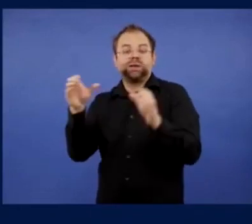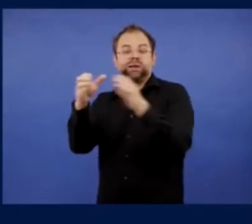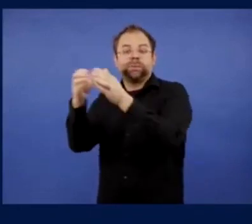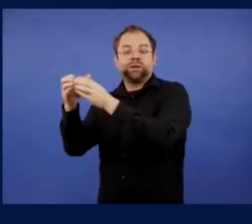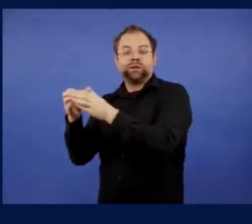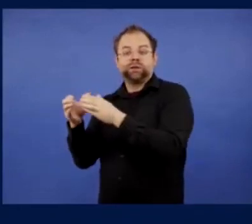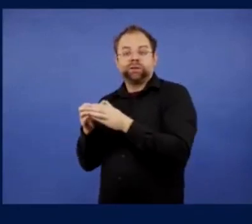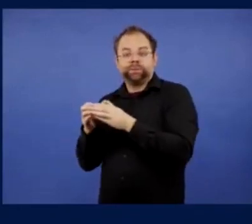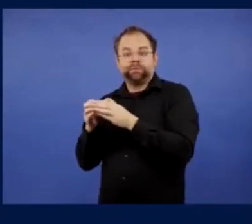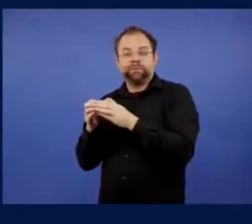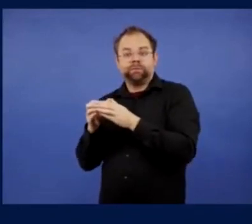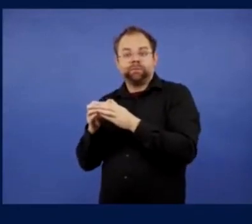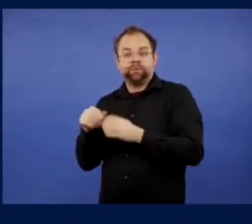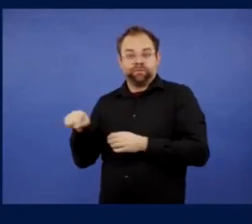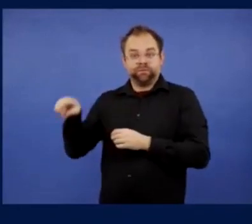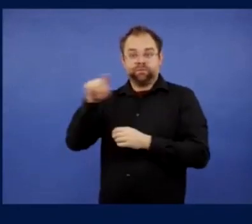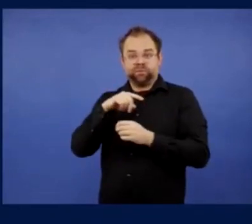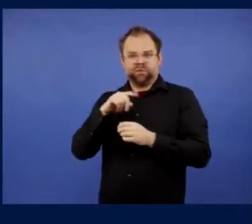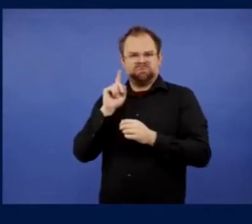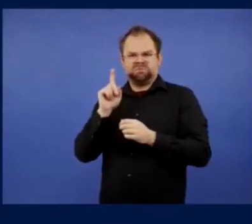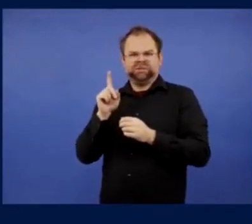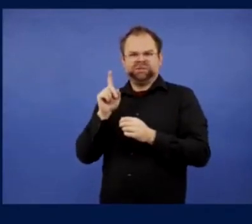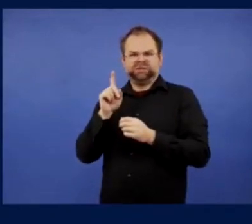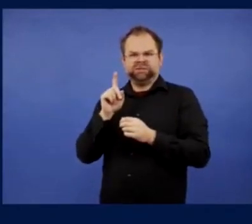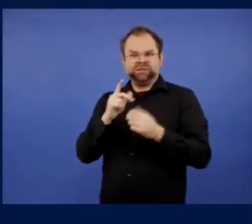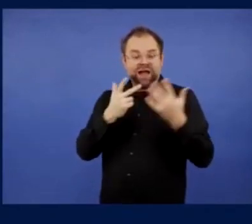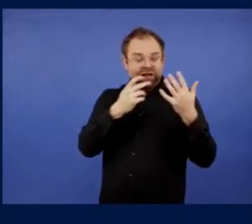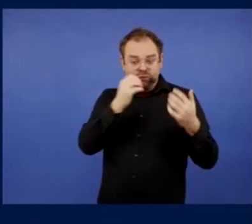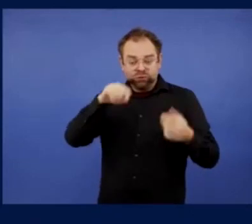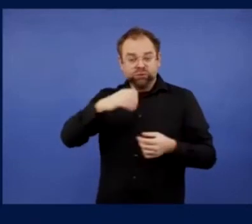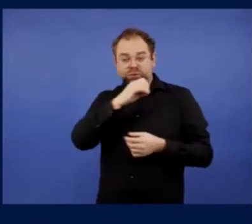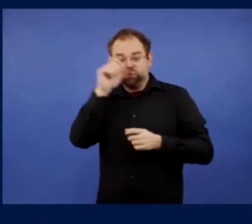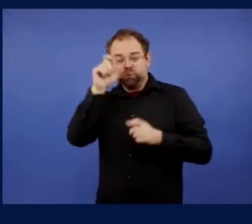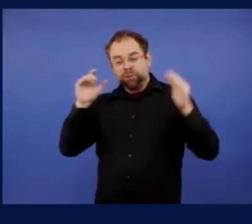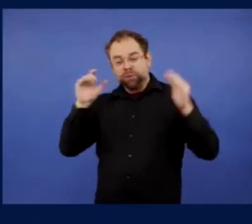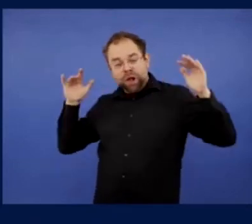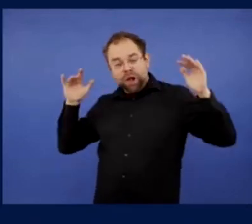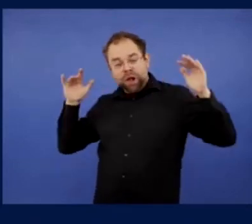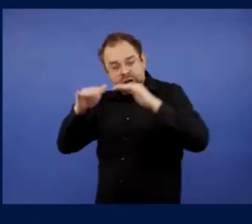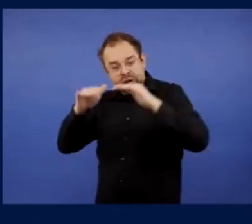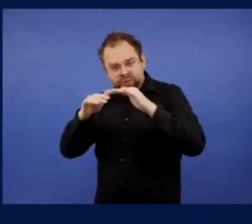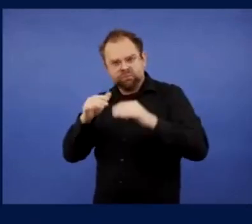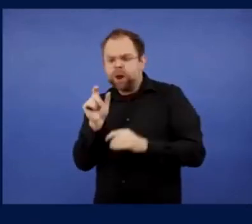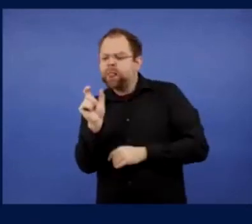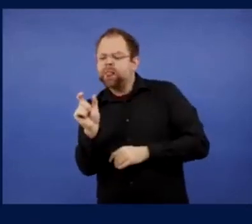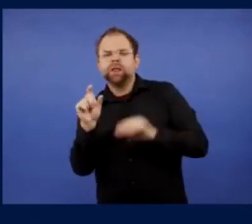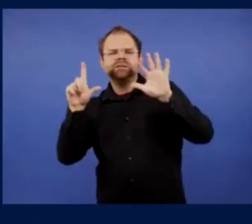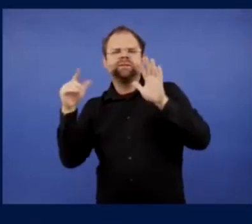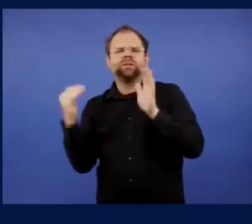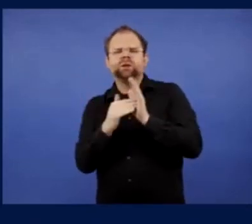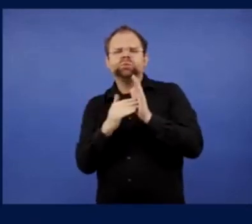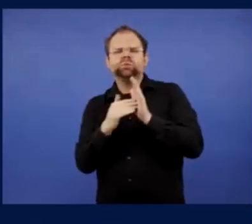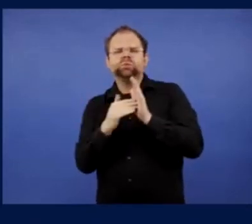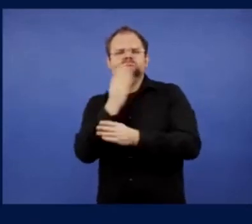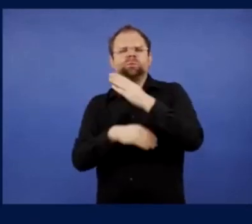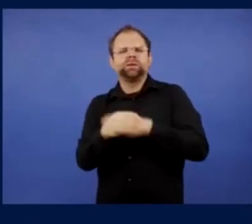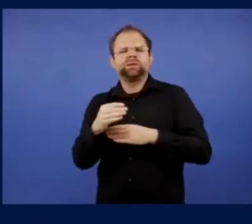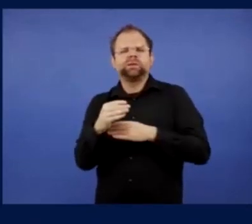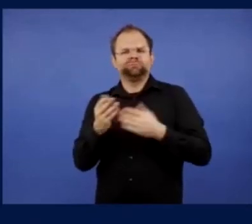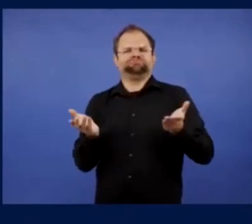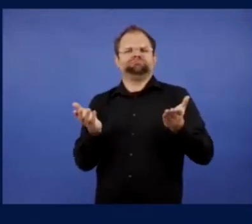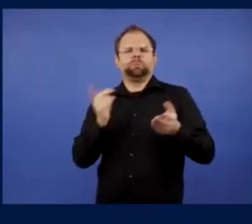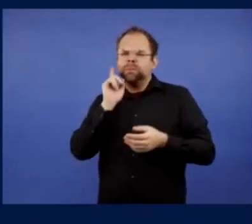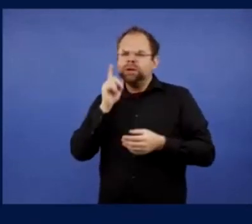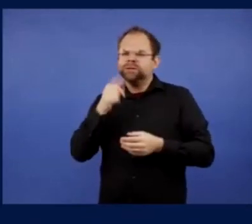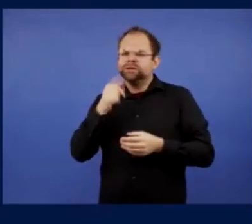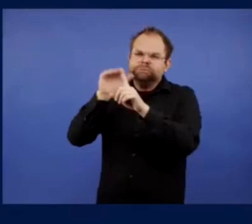standards for disabled supporters. So we can do what I was able to do for 75% of my life and enjoy watching my football